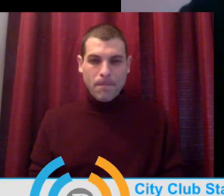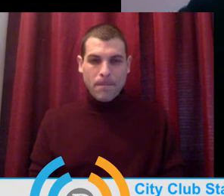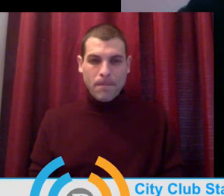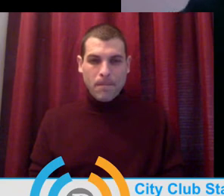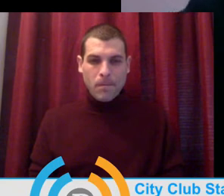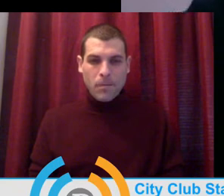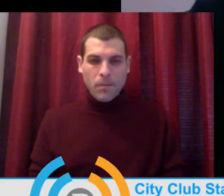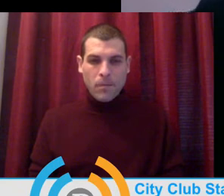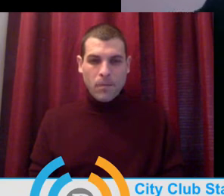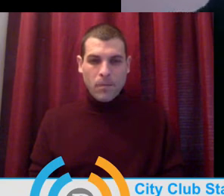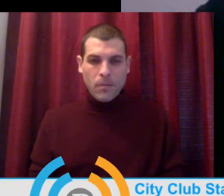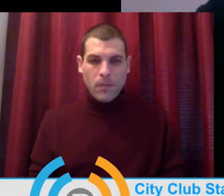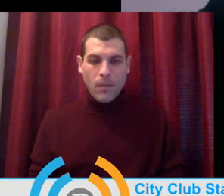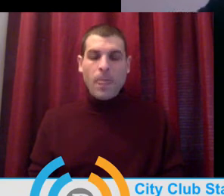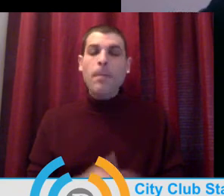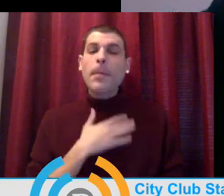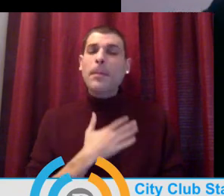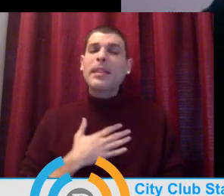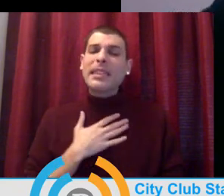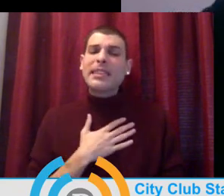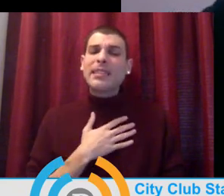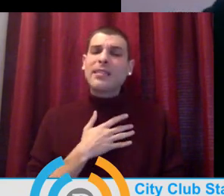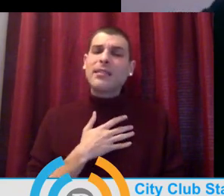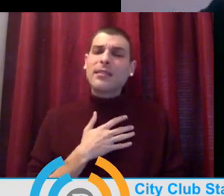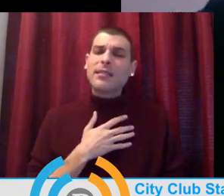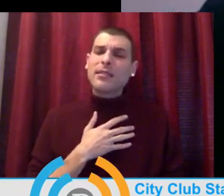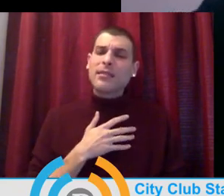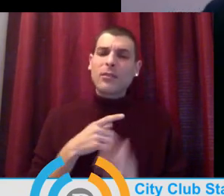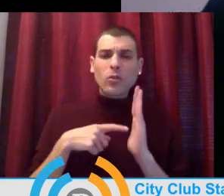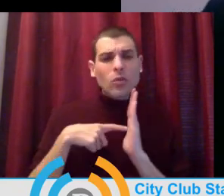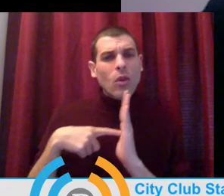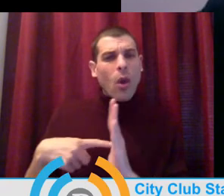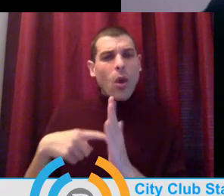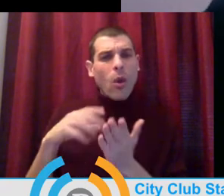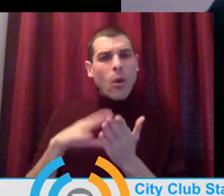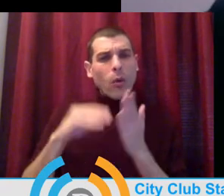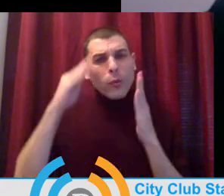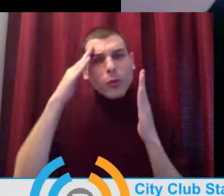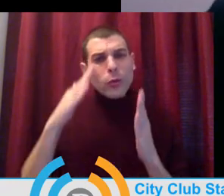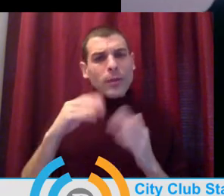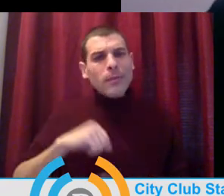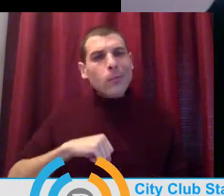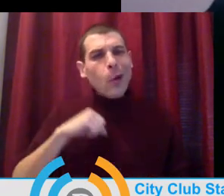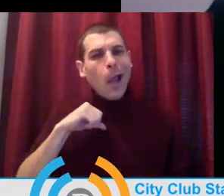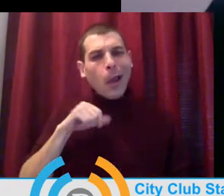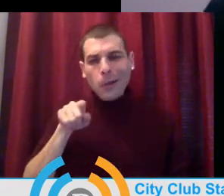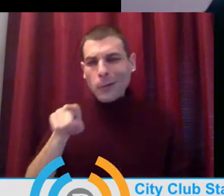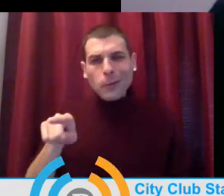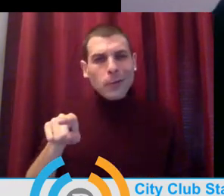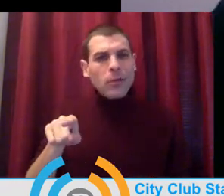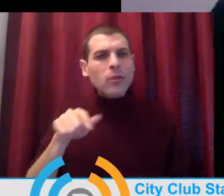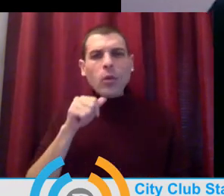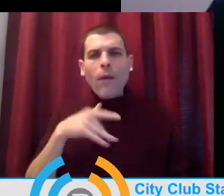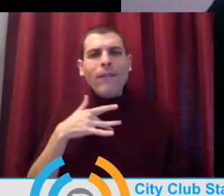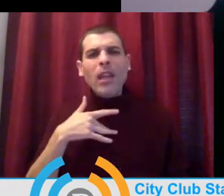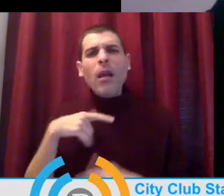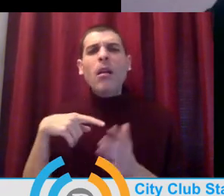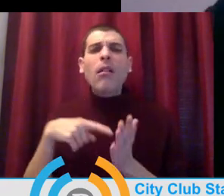make the students feel like you are proud so they don't feel like a constant let down for turning in things like,